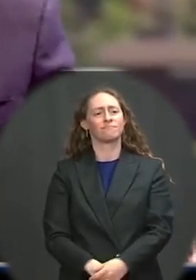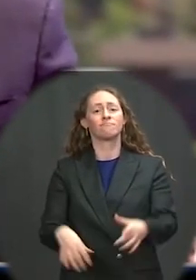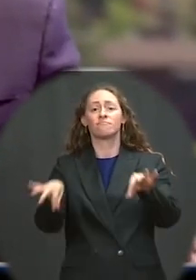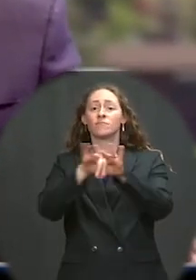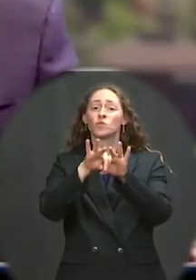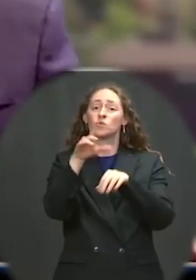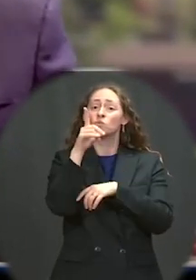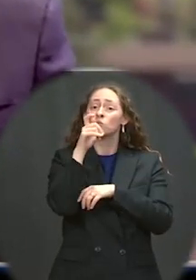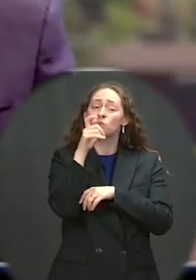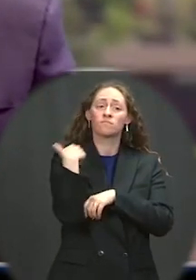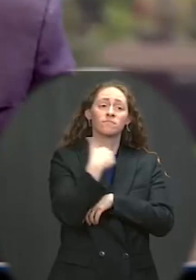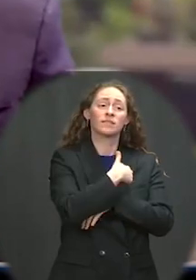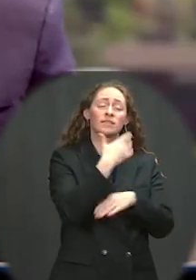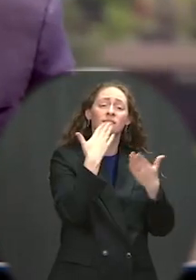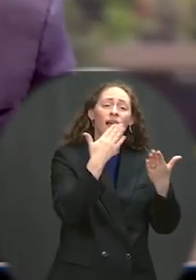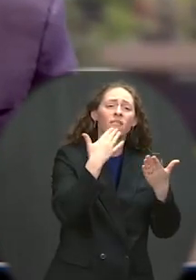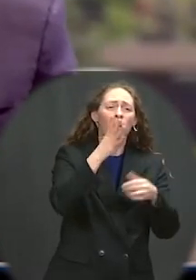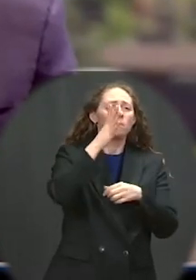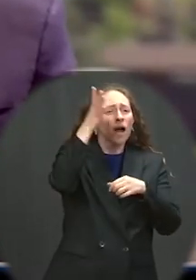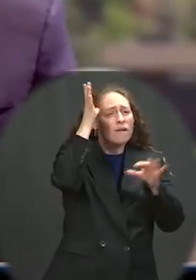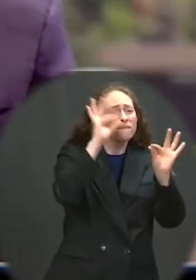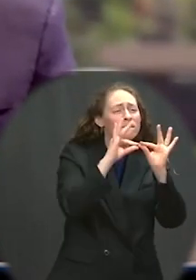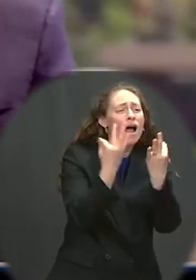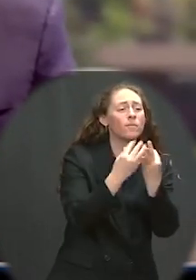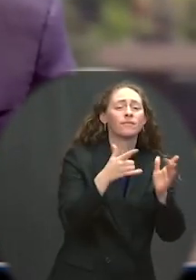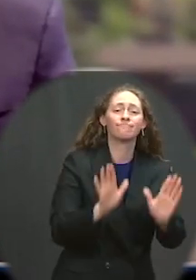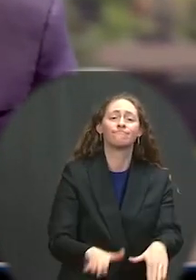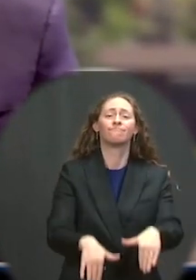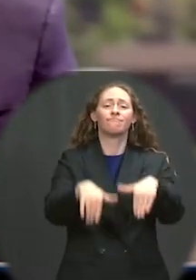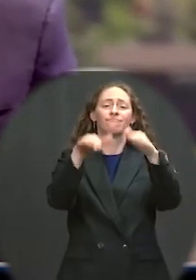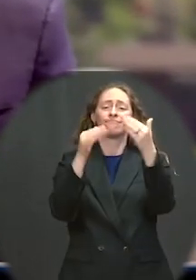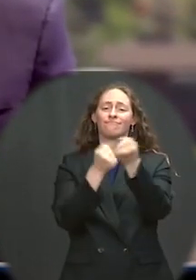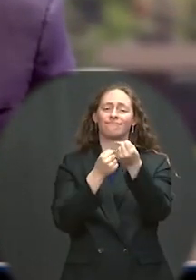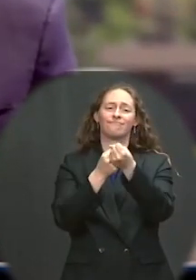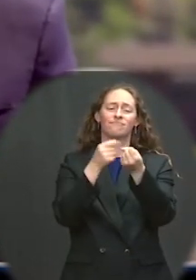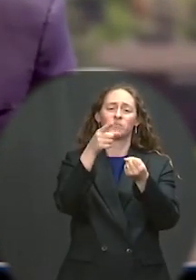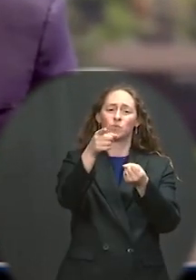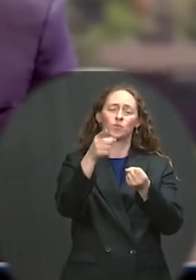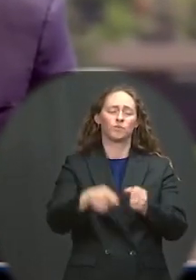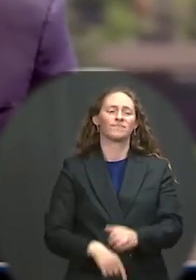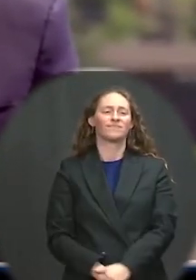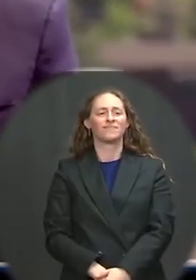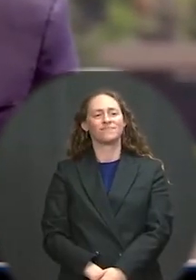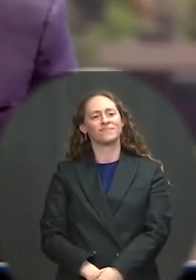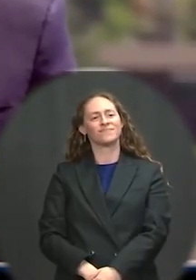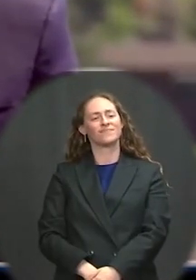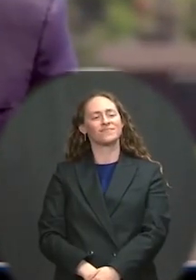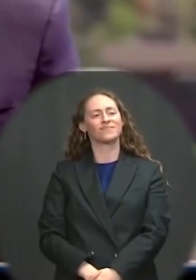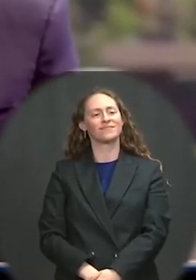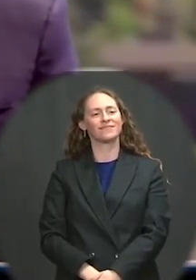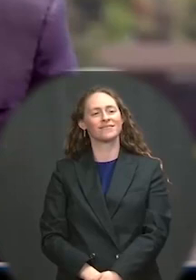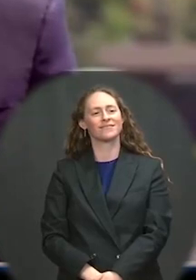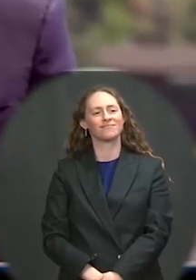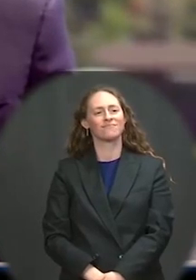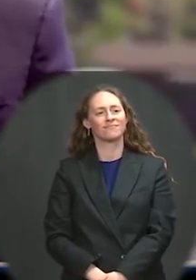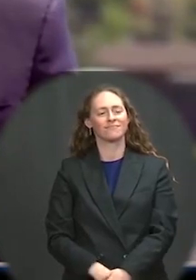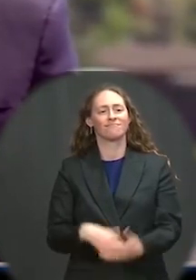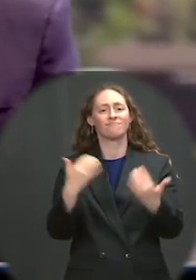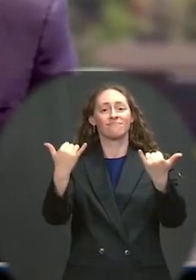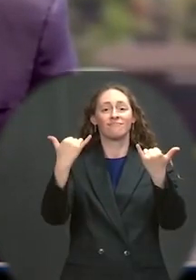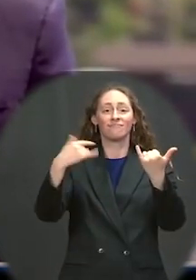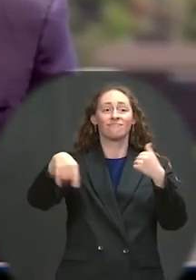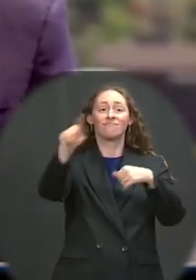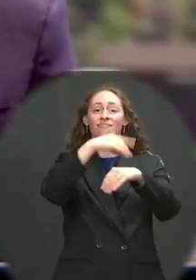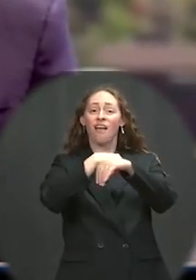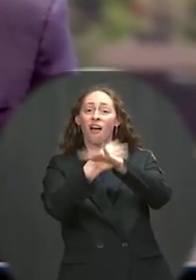done to support you and all of you. And I'm going to — and those watching online, as well — there's — not all can be here. You've